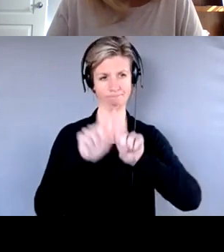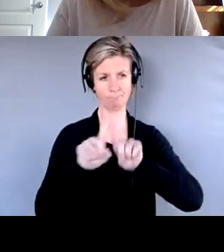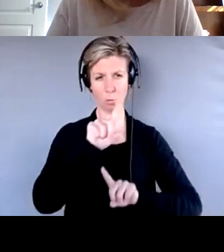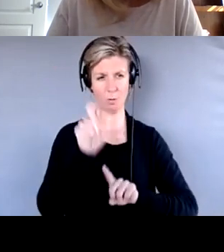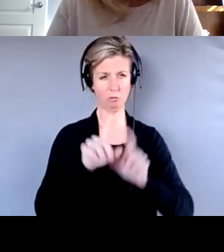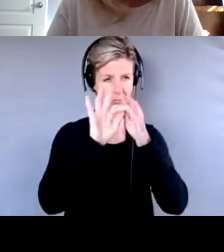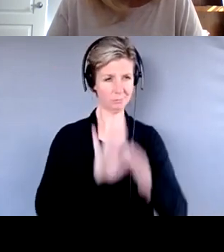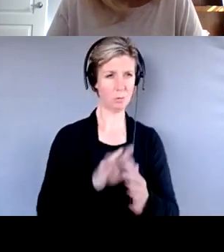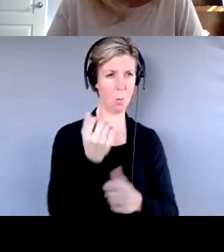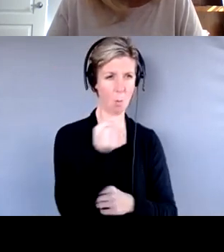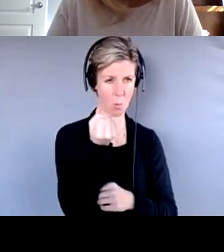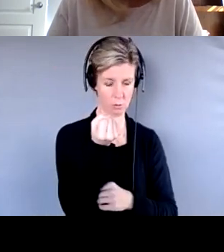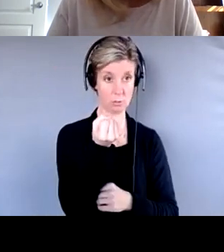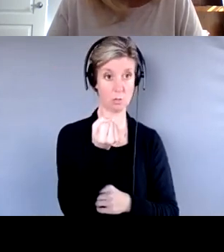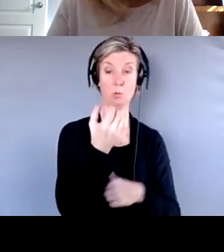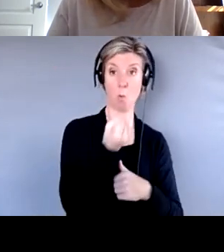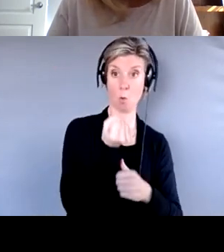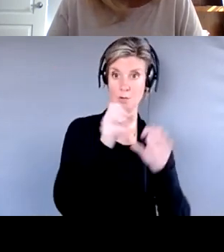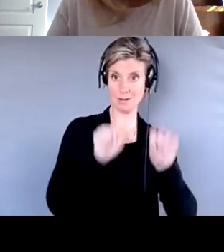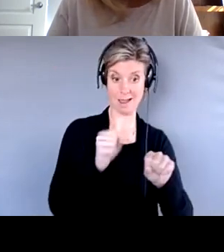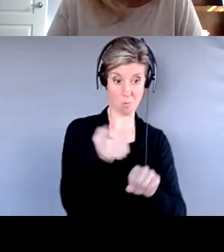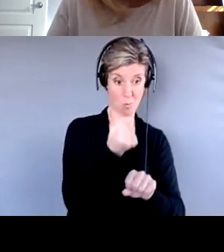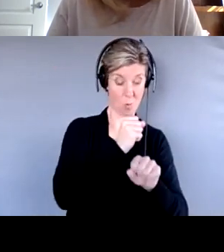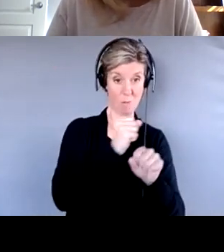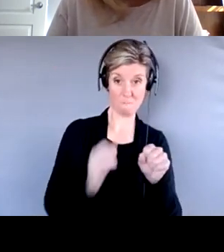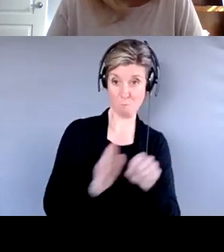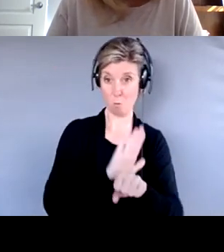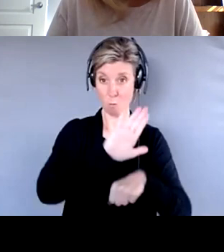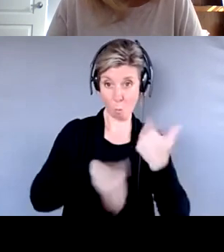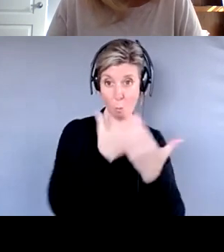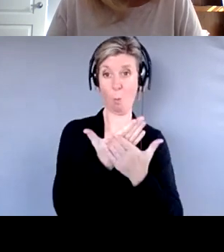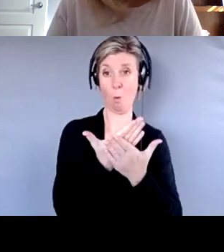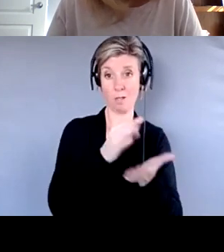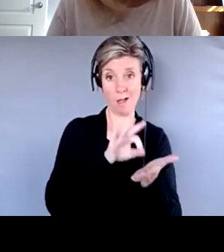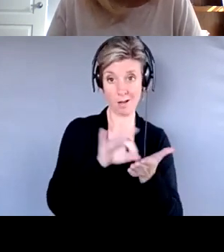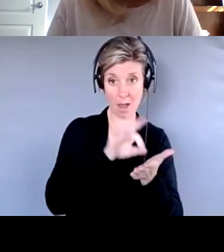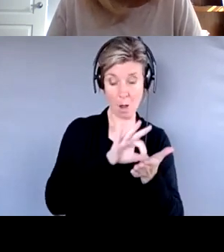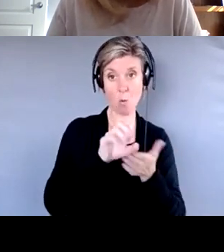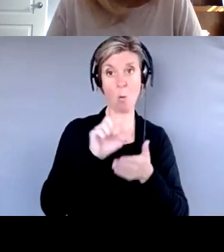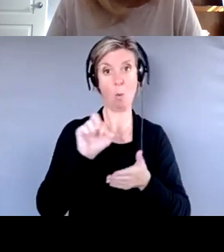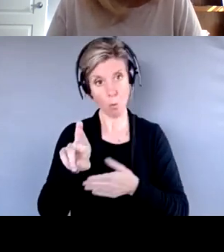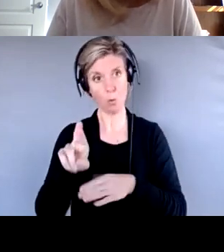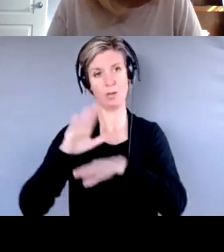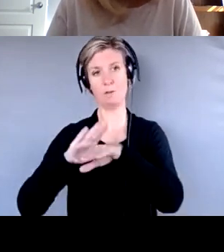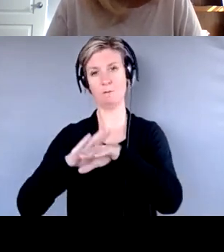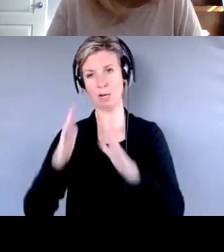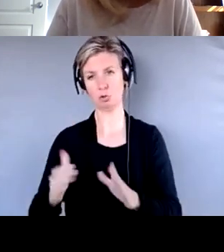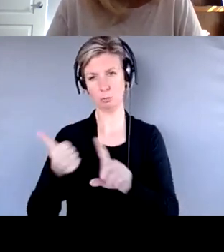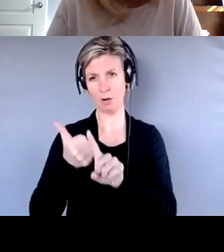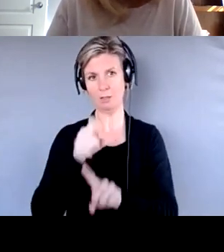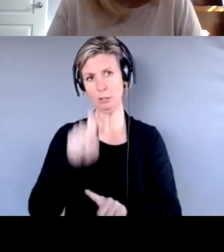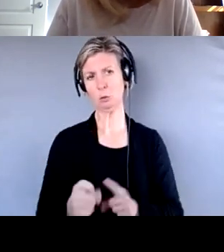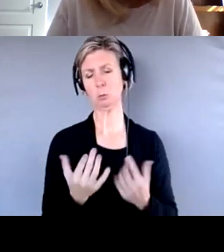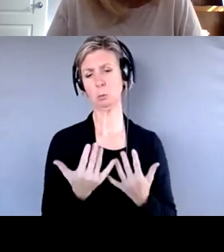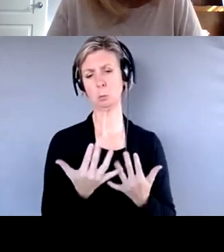holds be over the whole account if the actions are all on them? Does the advisor have to wait for more suspicious activity